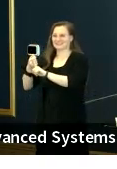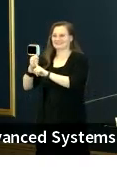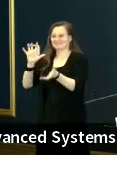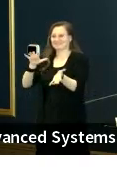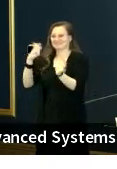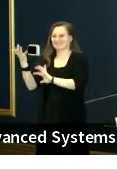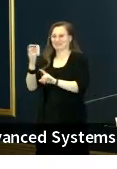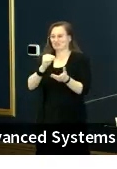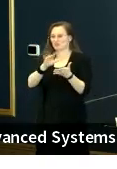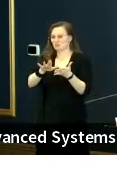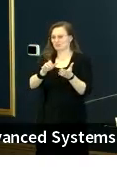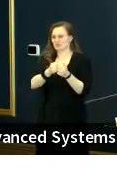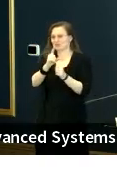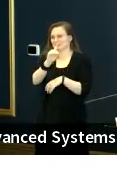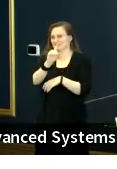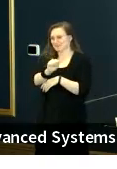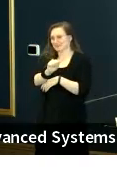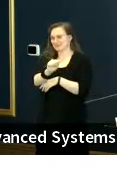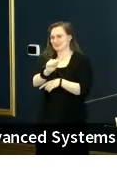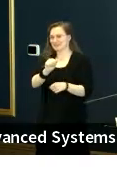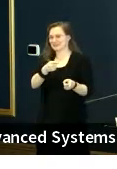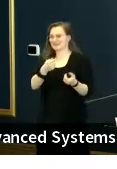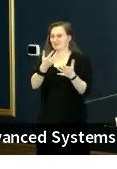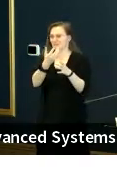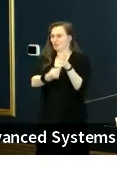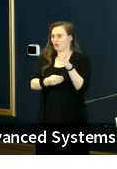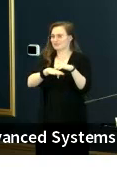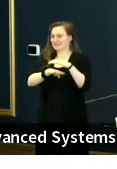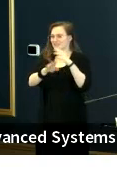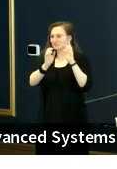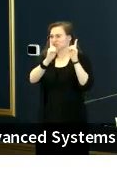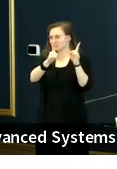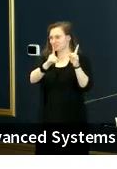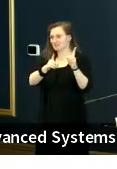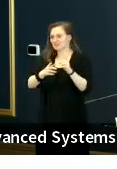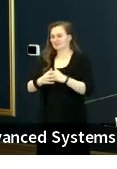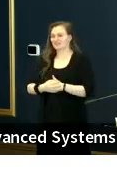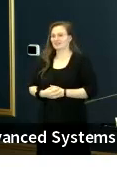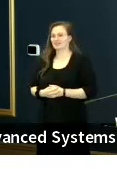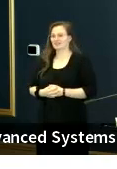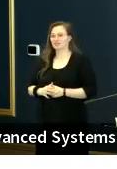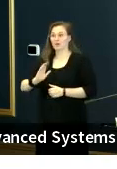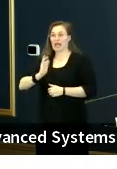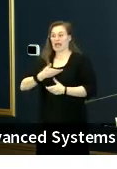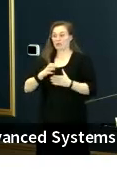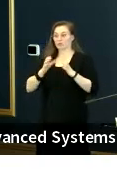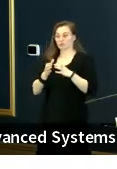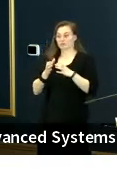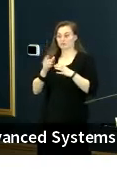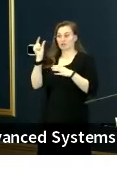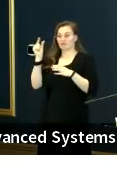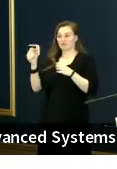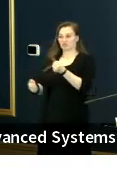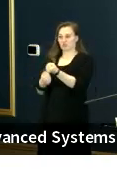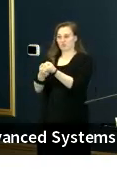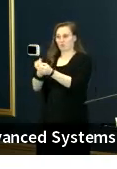disabilities and the access to education that they don't have. And so rest assured that our caucus supports the workers